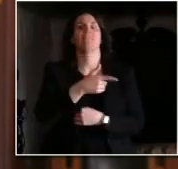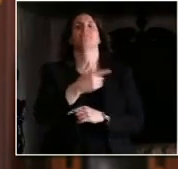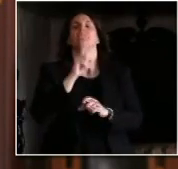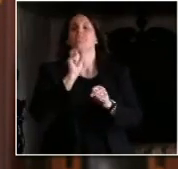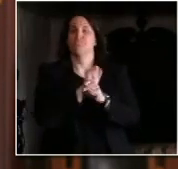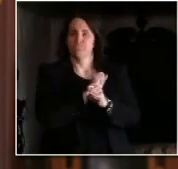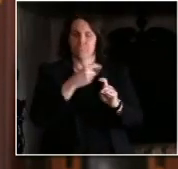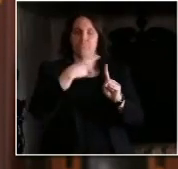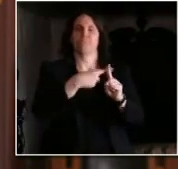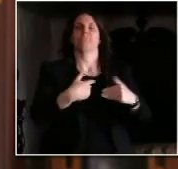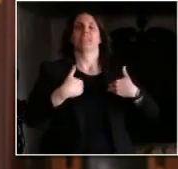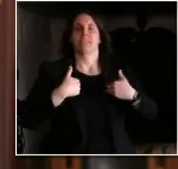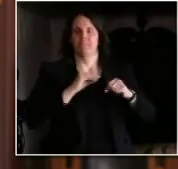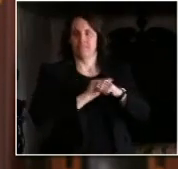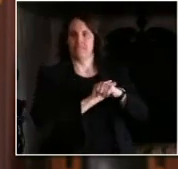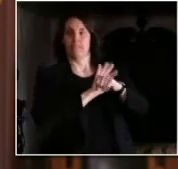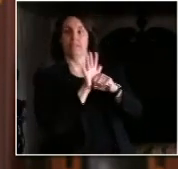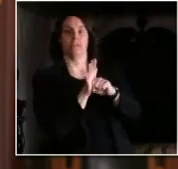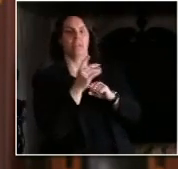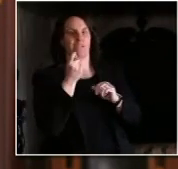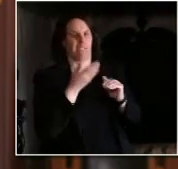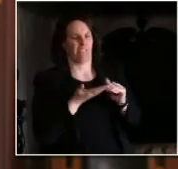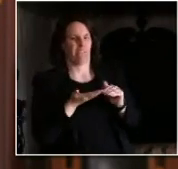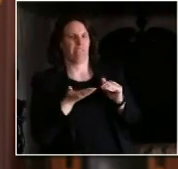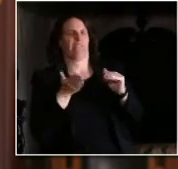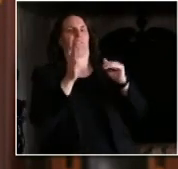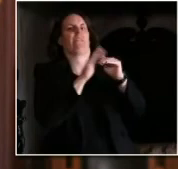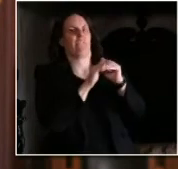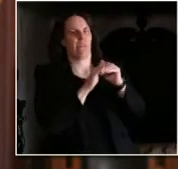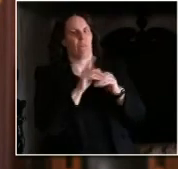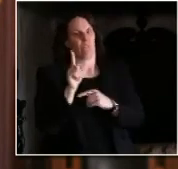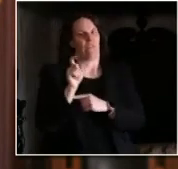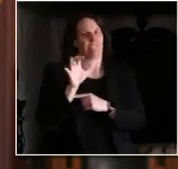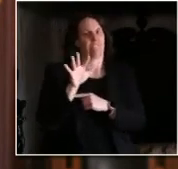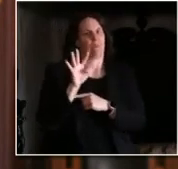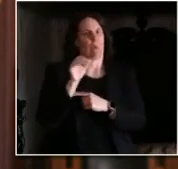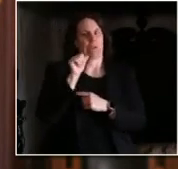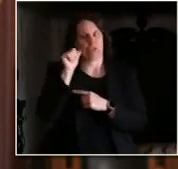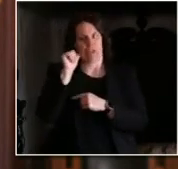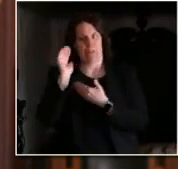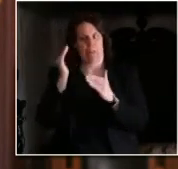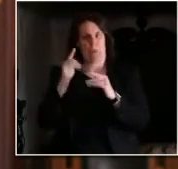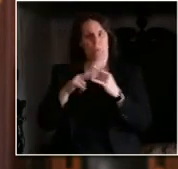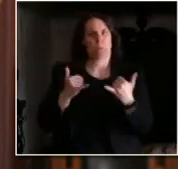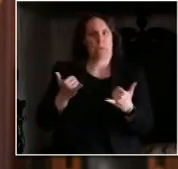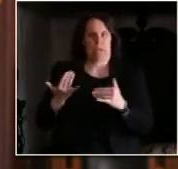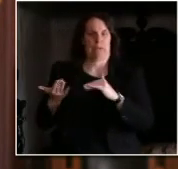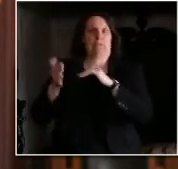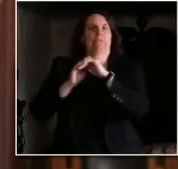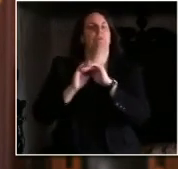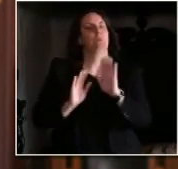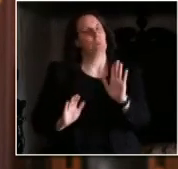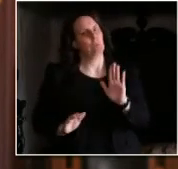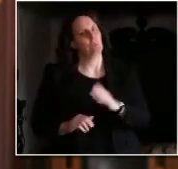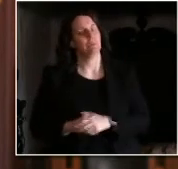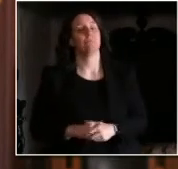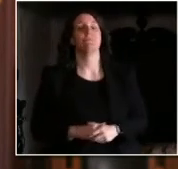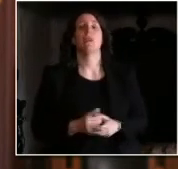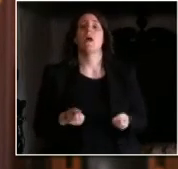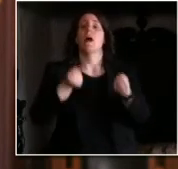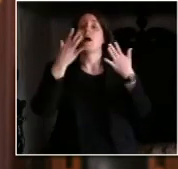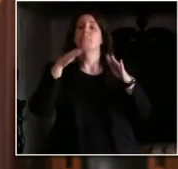154 cases over yesterday. Our number of COVID-19 hospitalizations is 1,121,